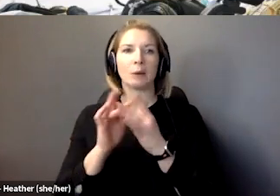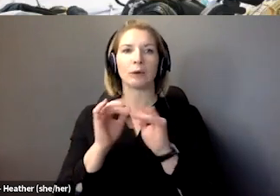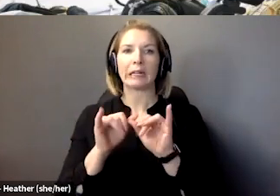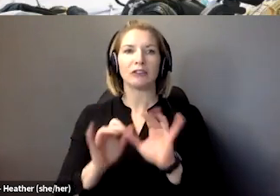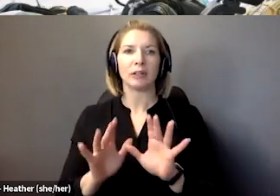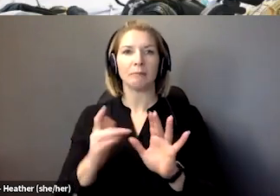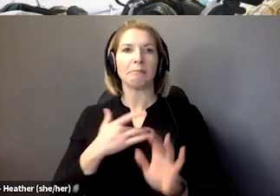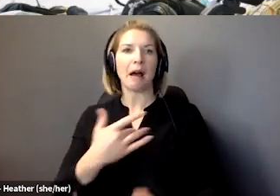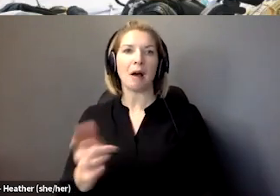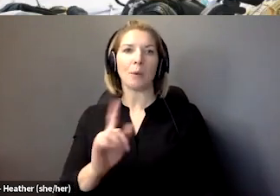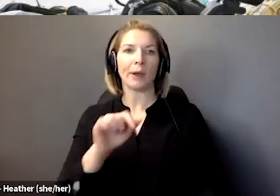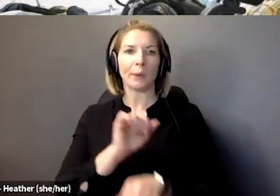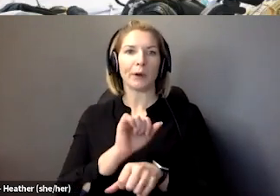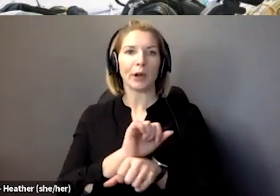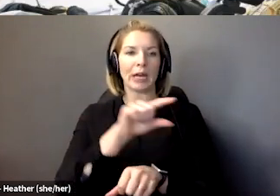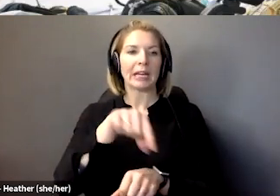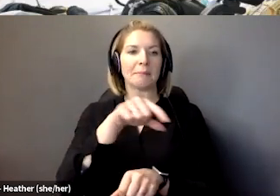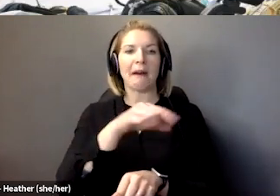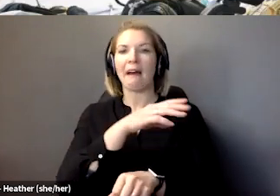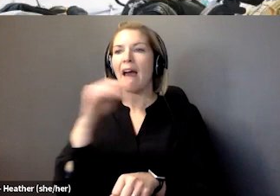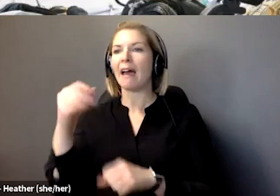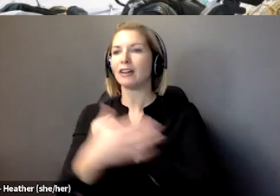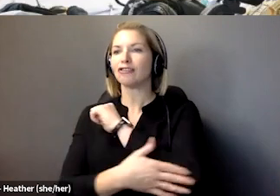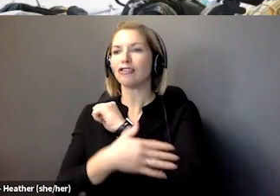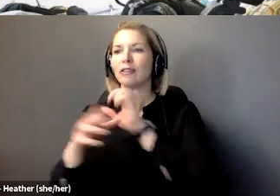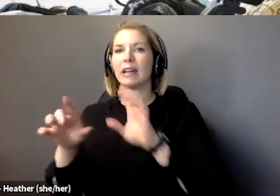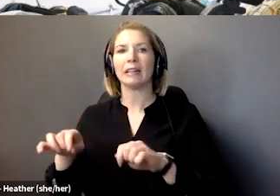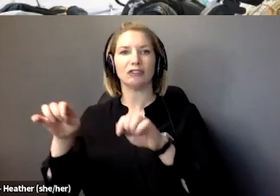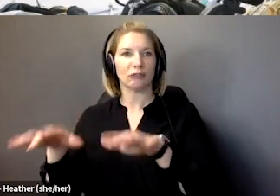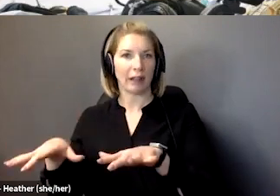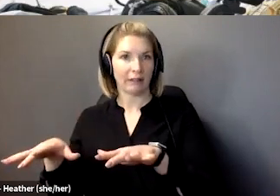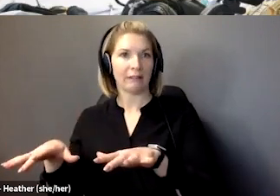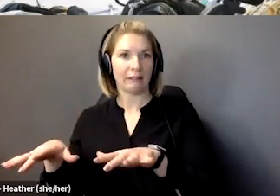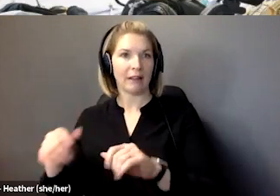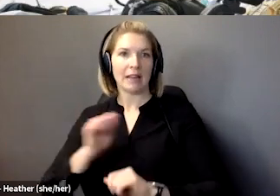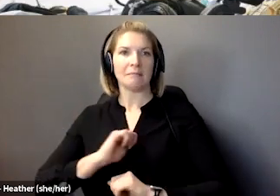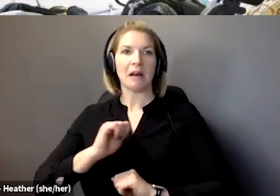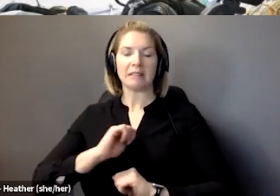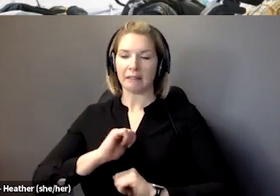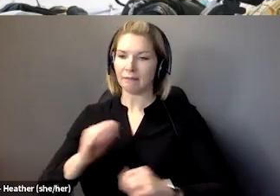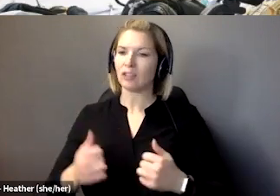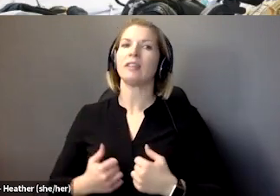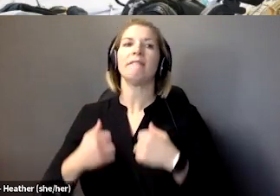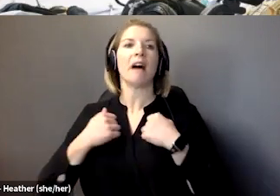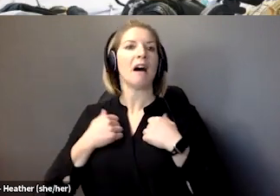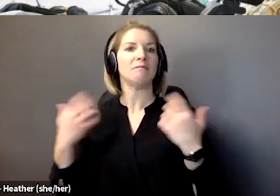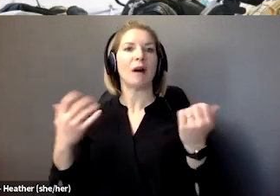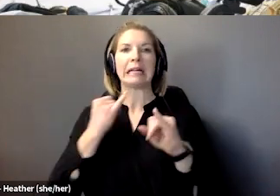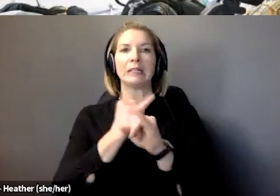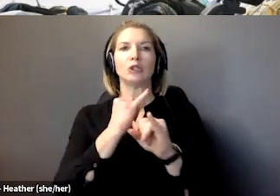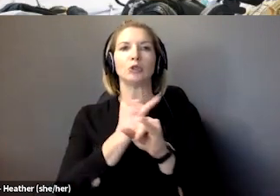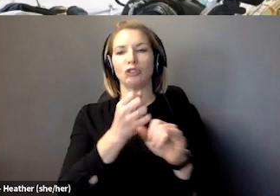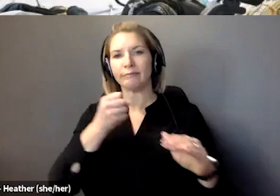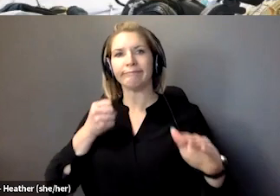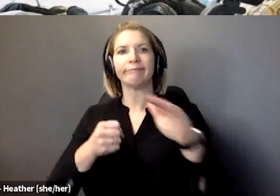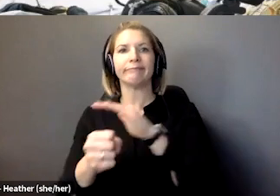Quebec and in Australia. Jonathan. I'm a survivor of institutionalization and euthanasia because of